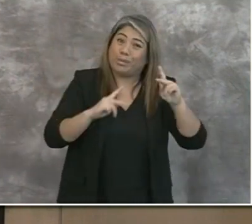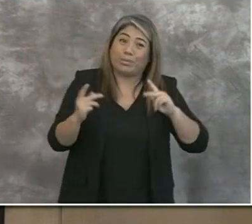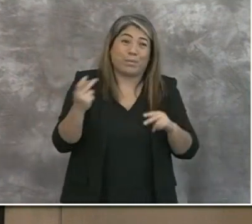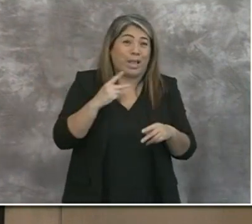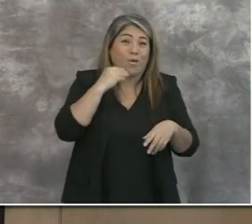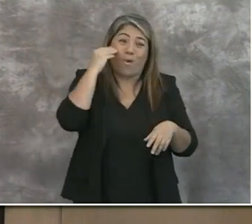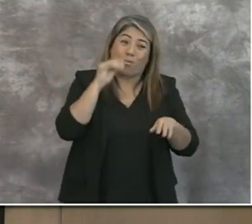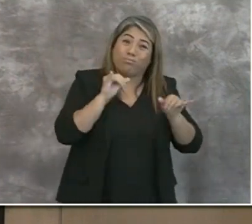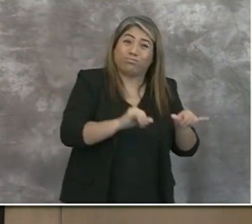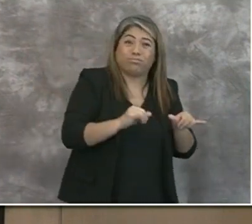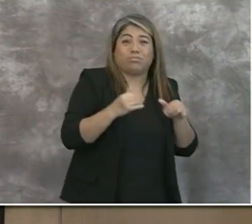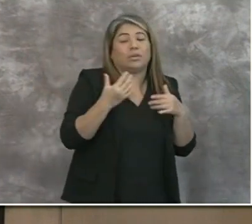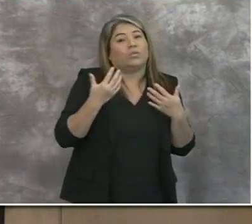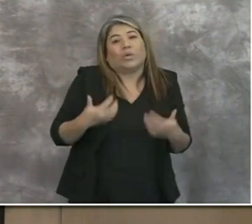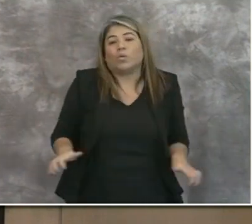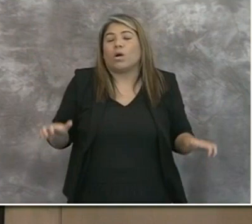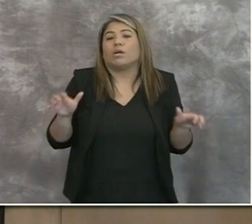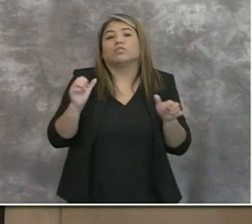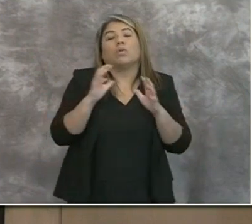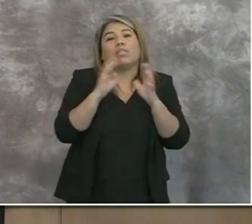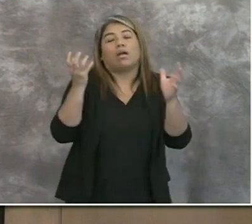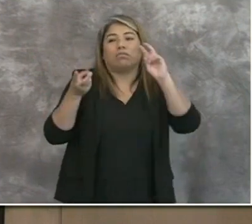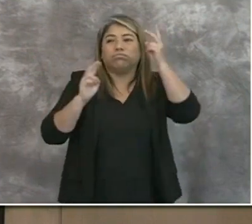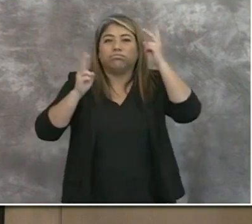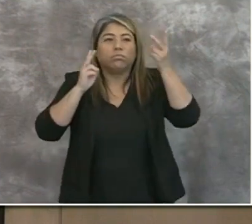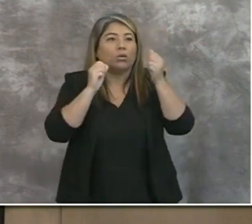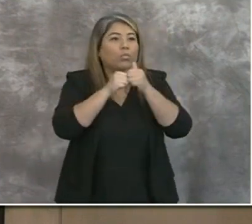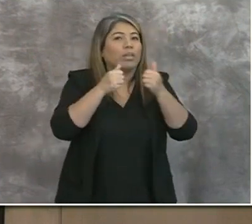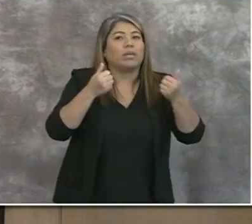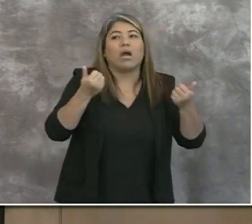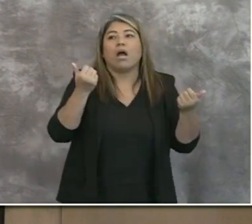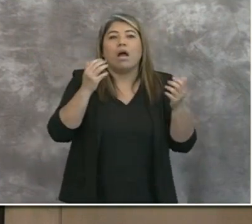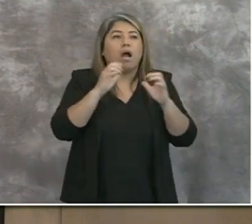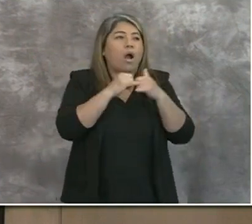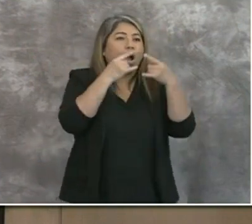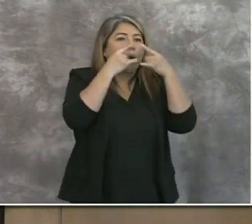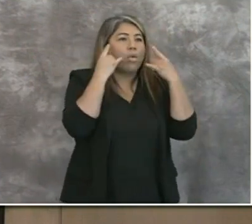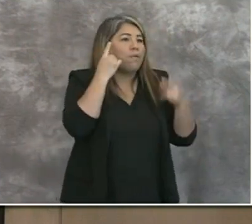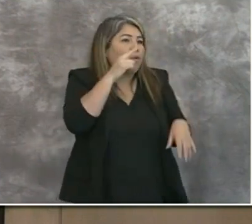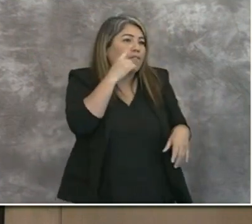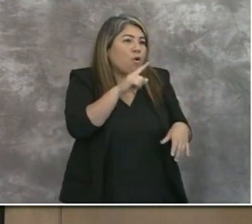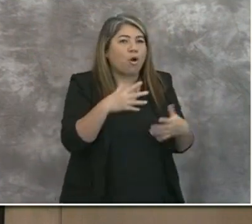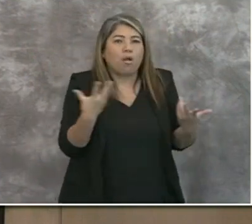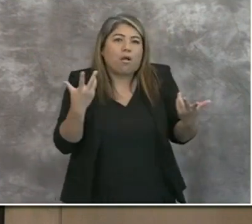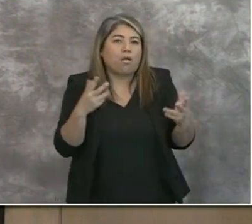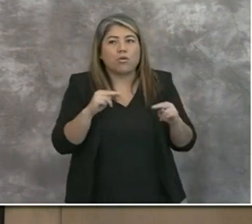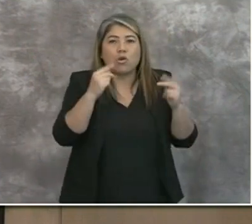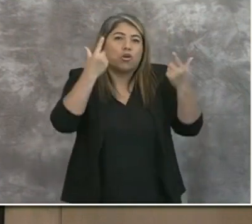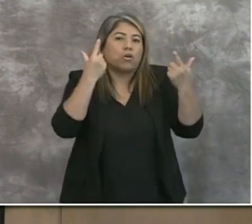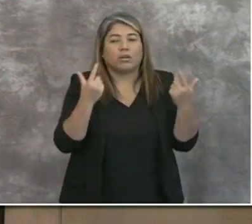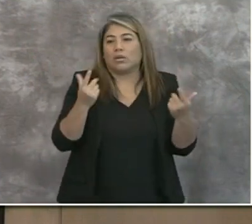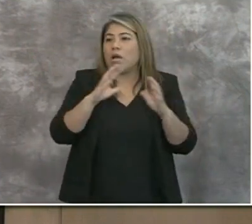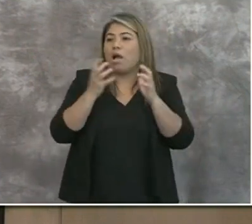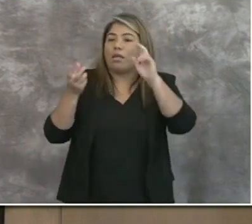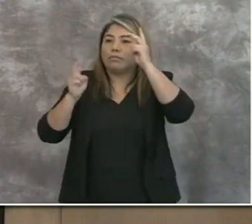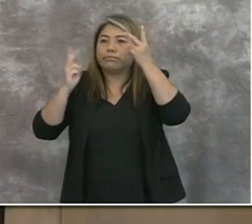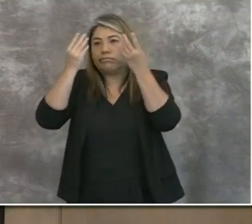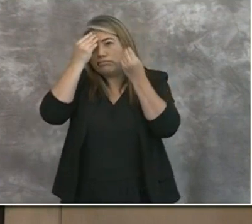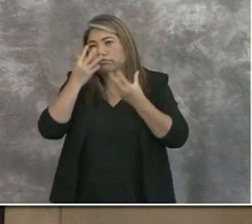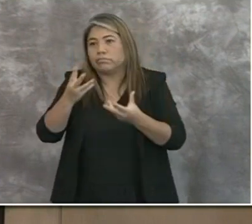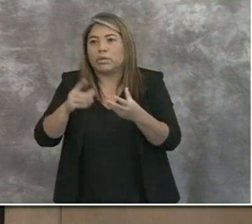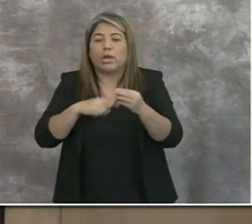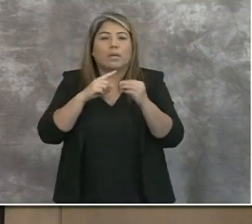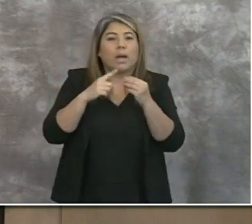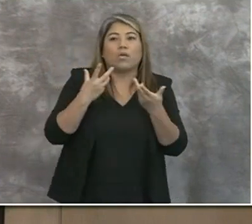there's a lot of misinformation out there around the utility and value of face coverings. There's a lot of misinformation out there around the potential